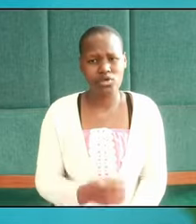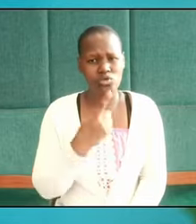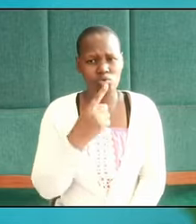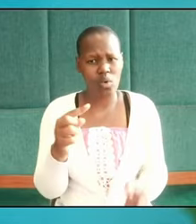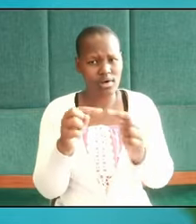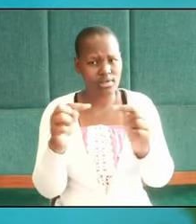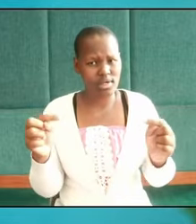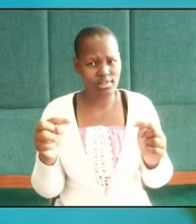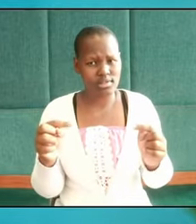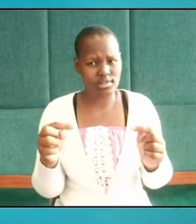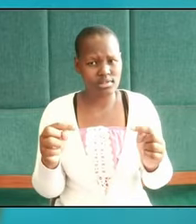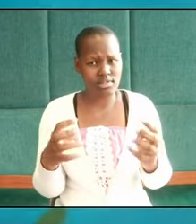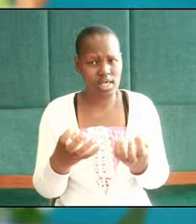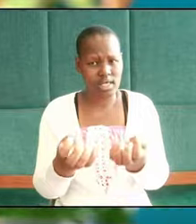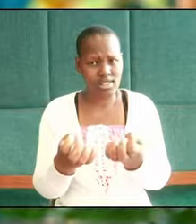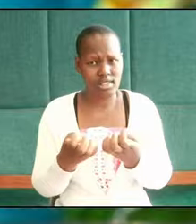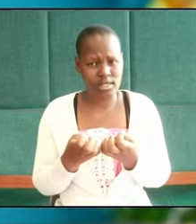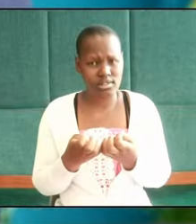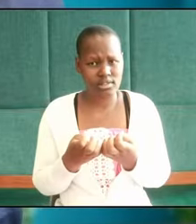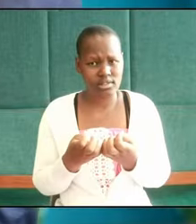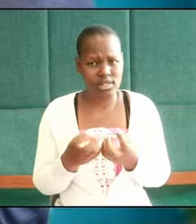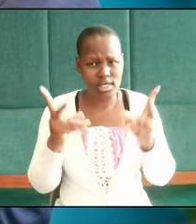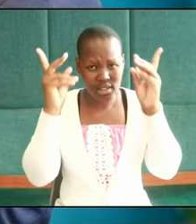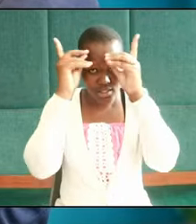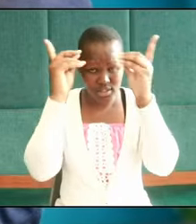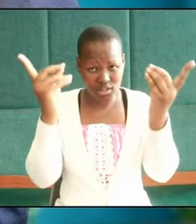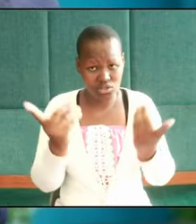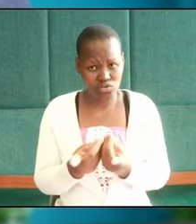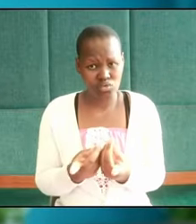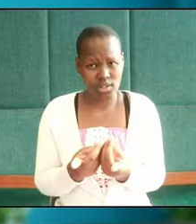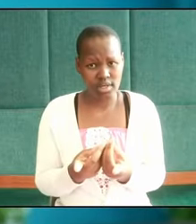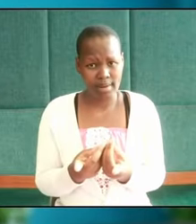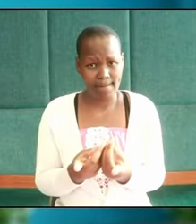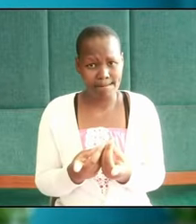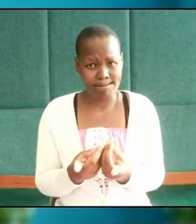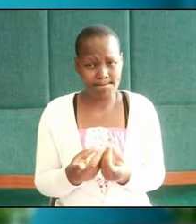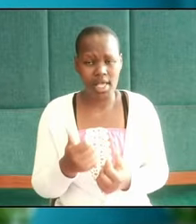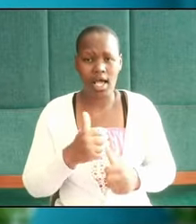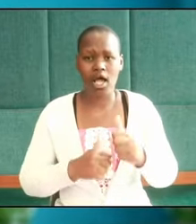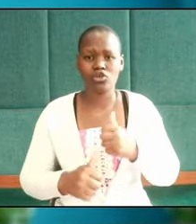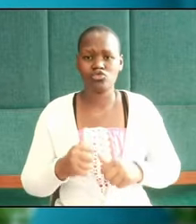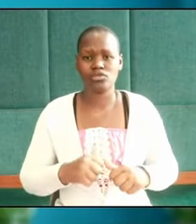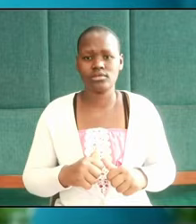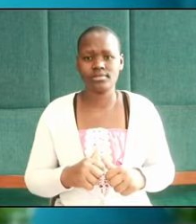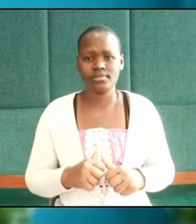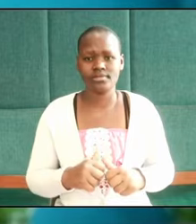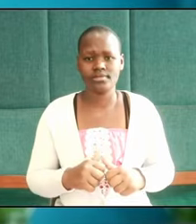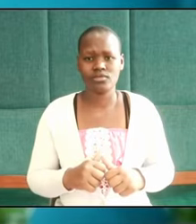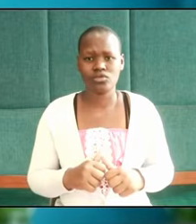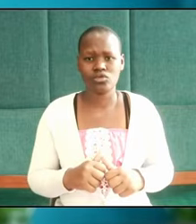requires decisive actions it